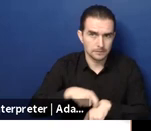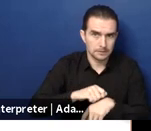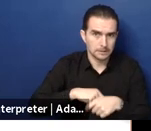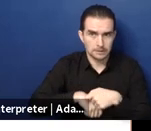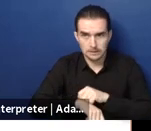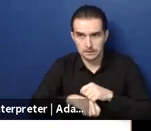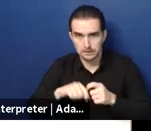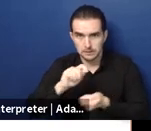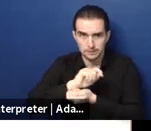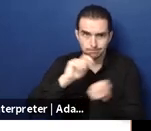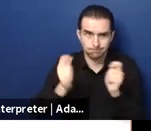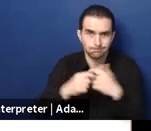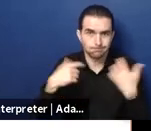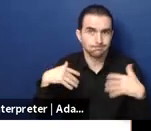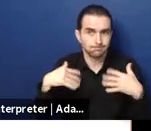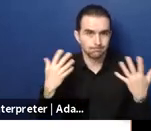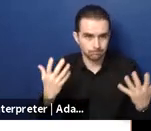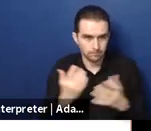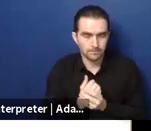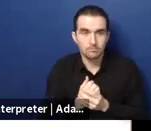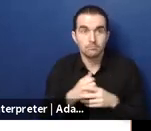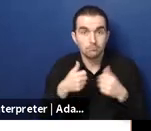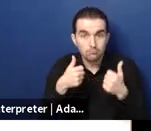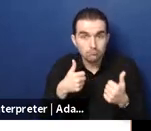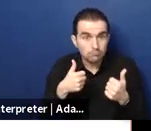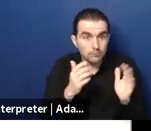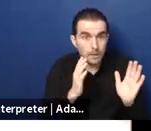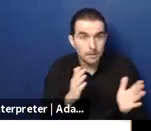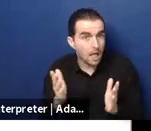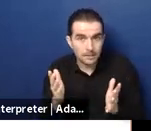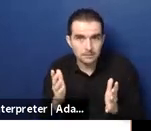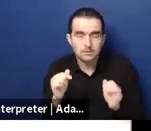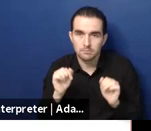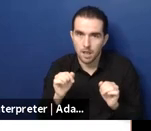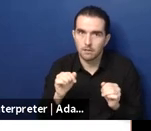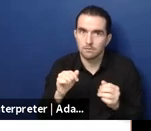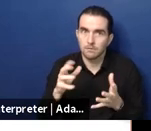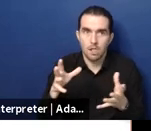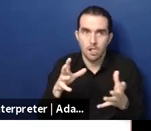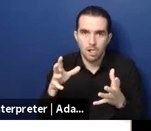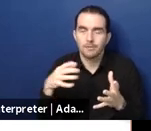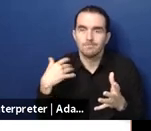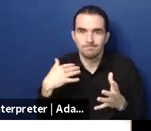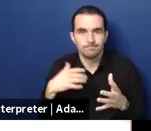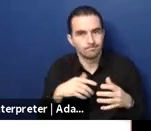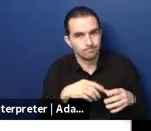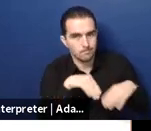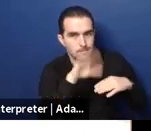doing now in um thailand to improve the personal assistant uh assistant services for people with disabilities